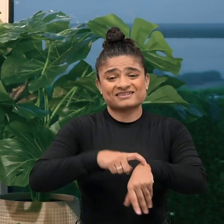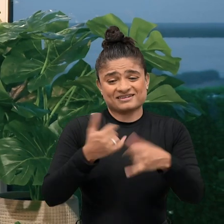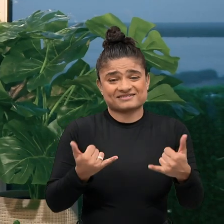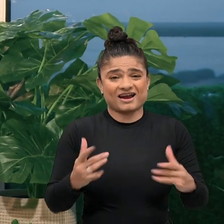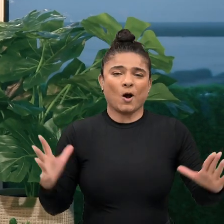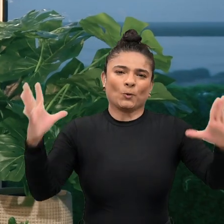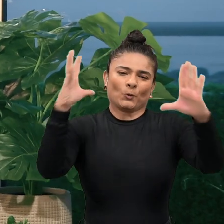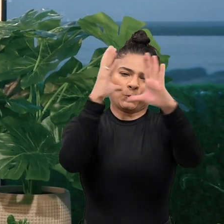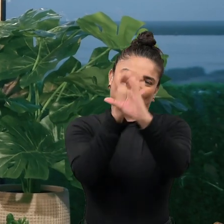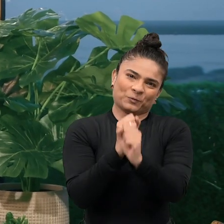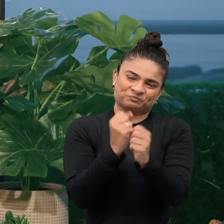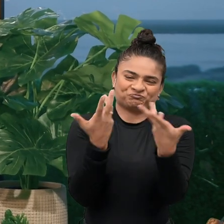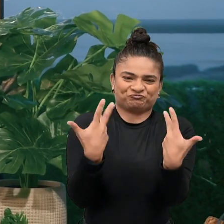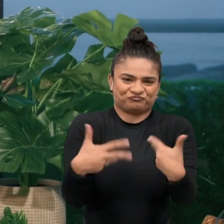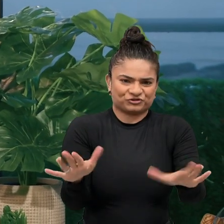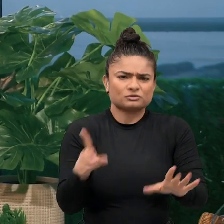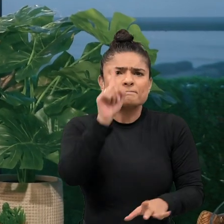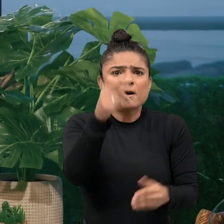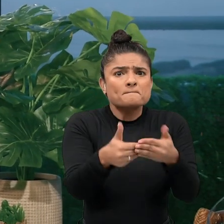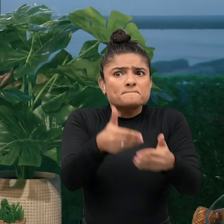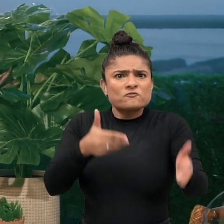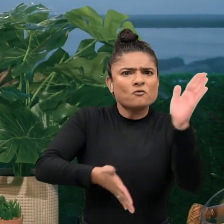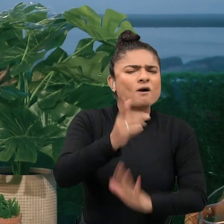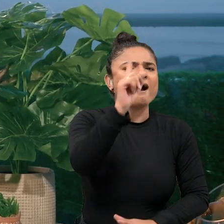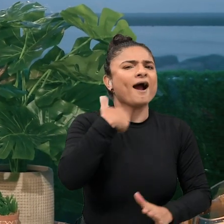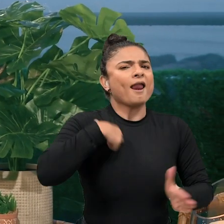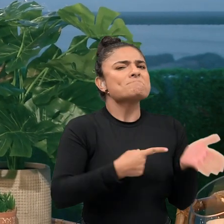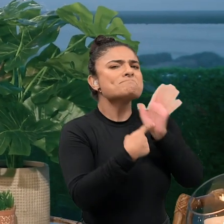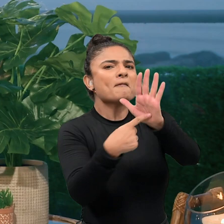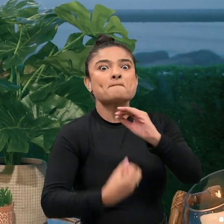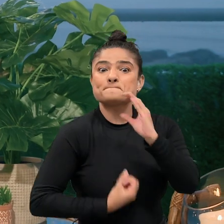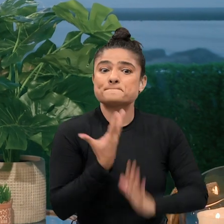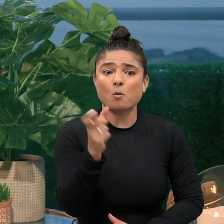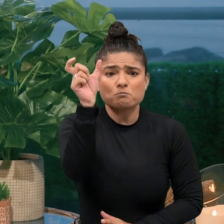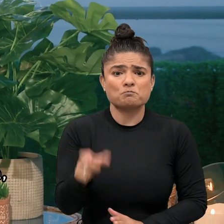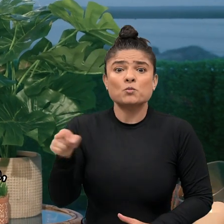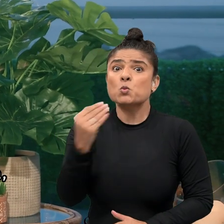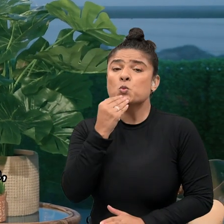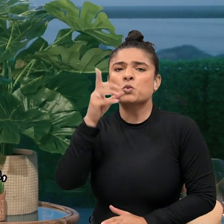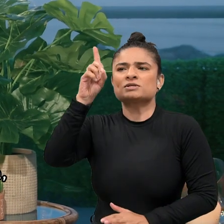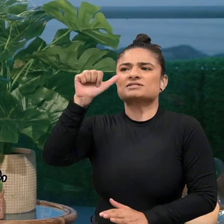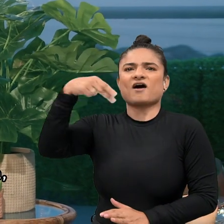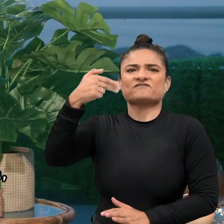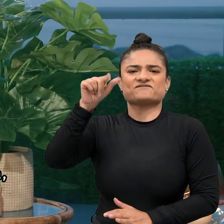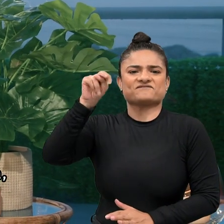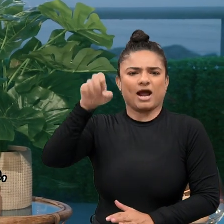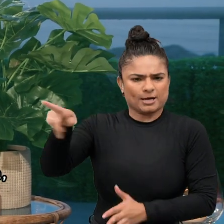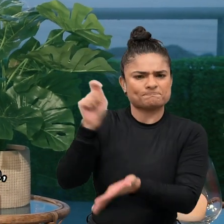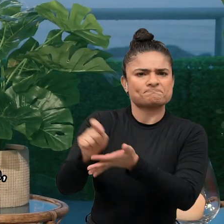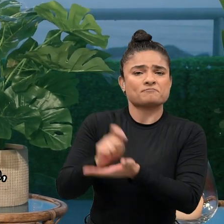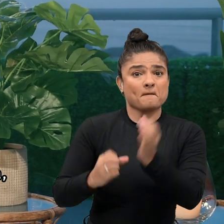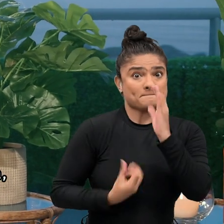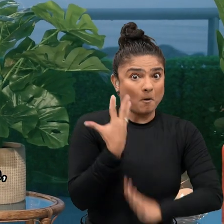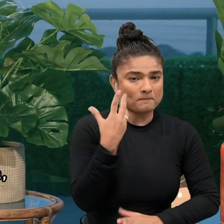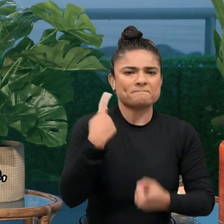It's time for us to say But before we go, let us go with a story that is written by the talented